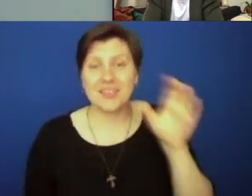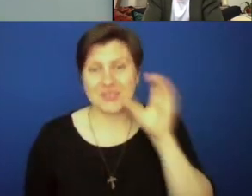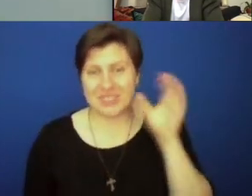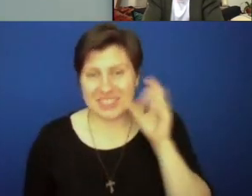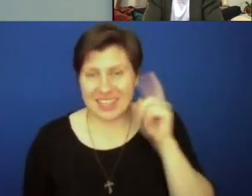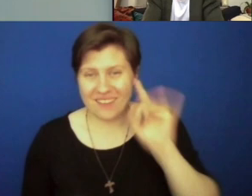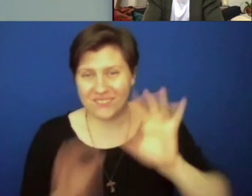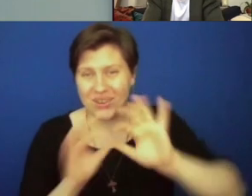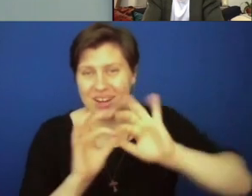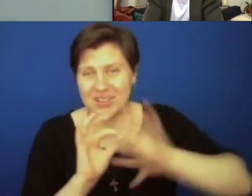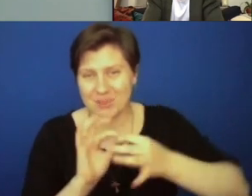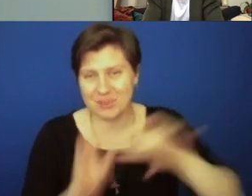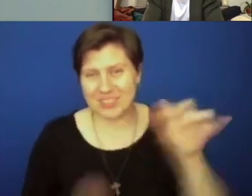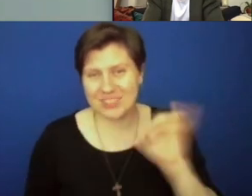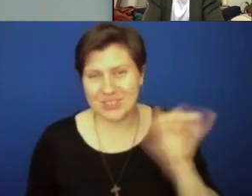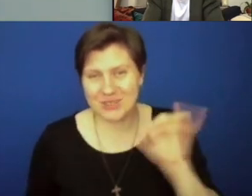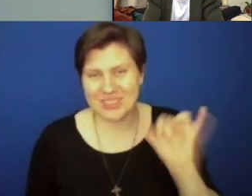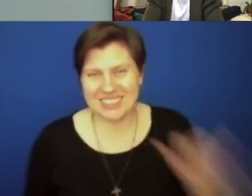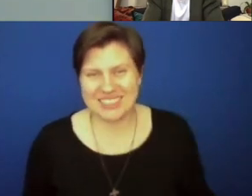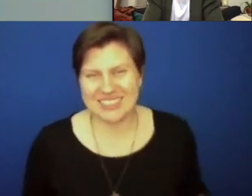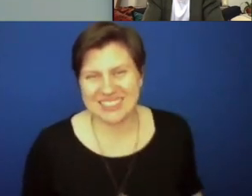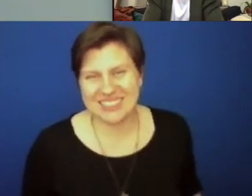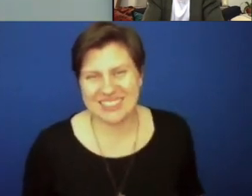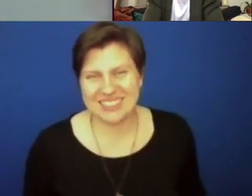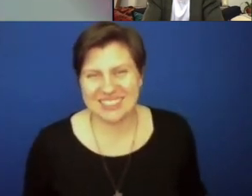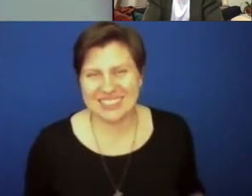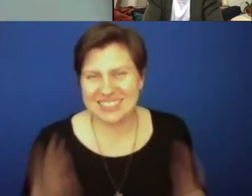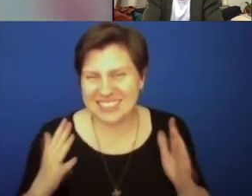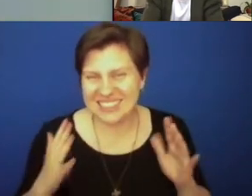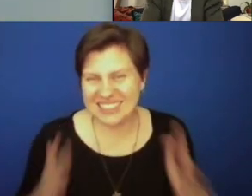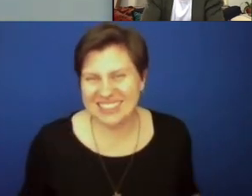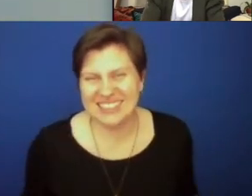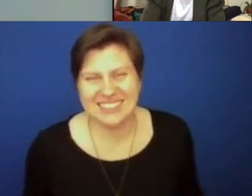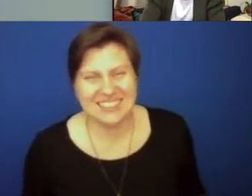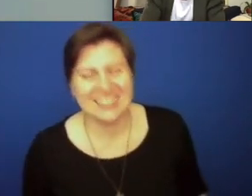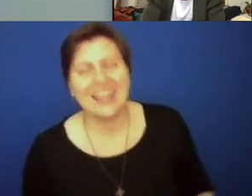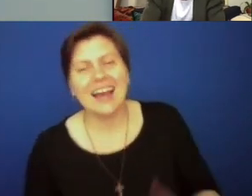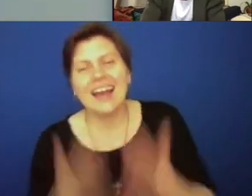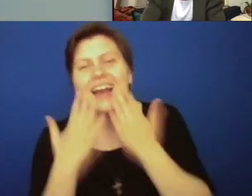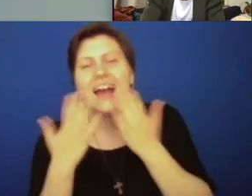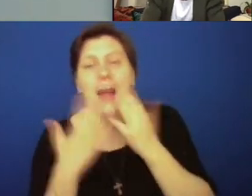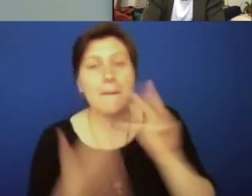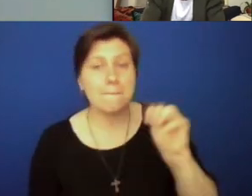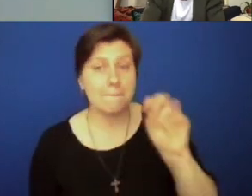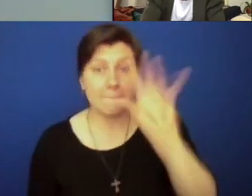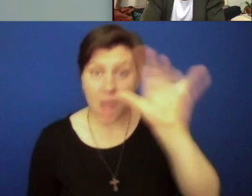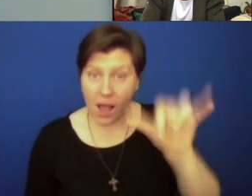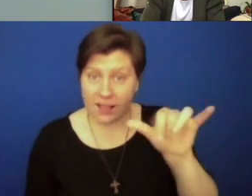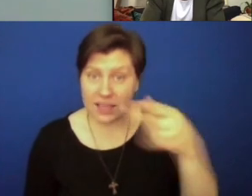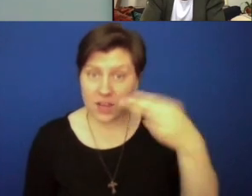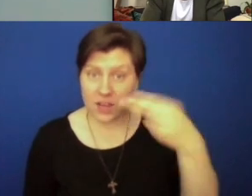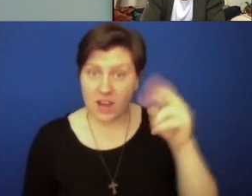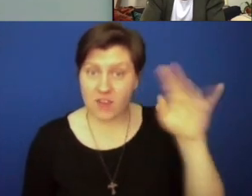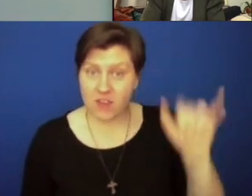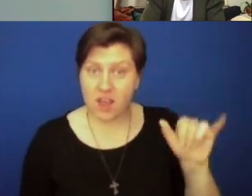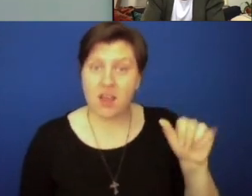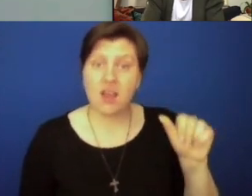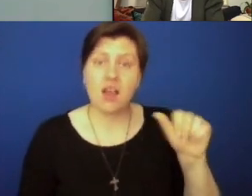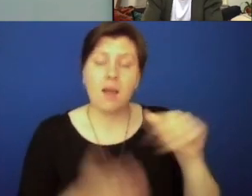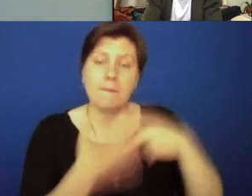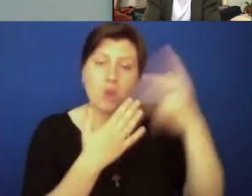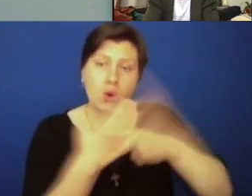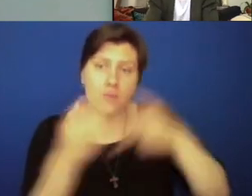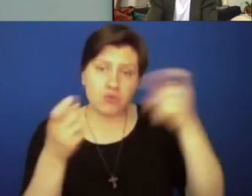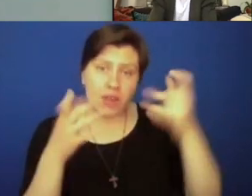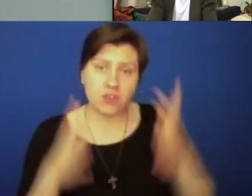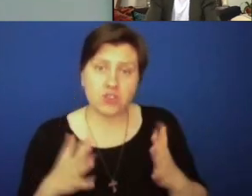well as Christina for providing tonight's ASL interpretation. Thank you very much. Thanks to Molly Herrera, Program Director for Young Adult